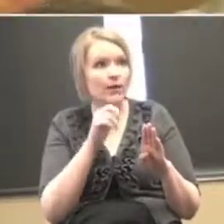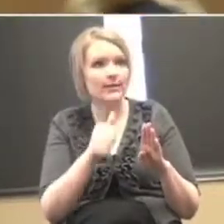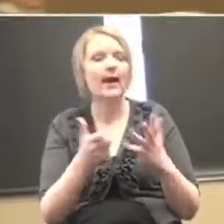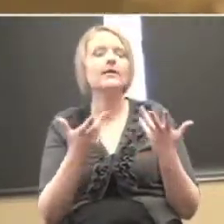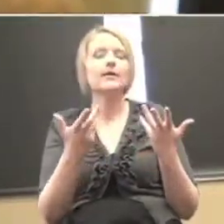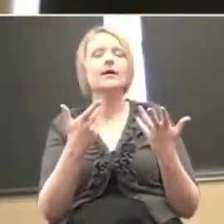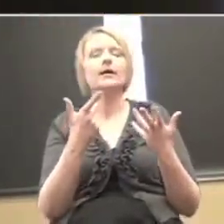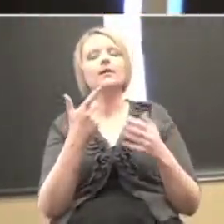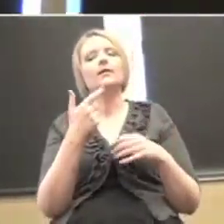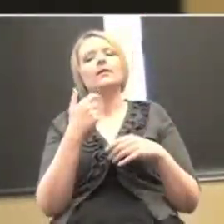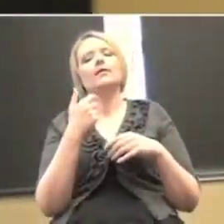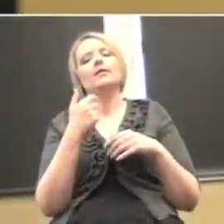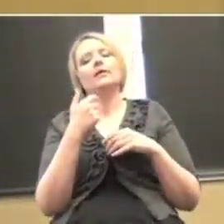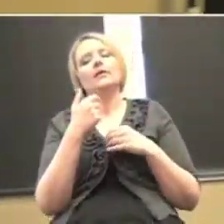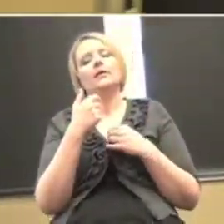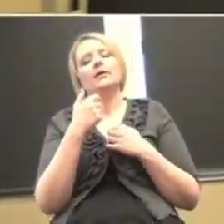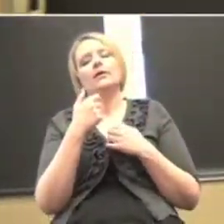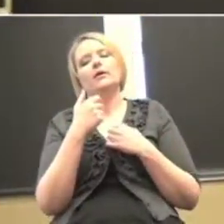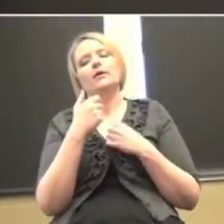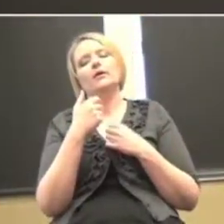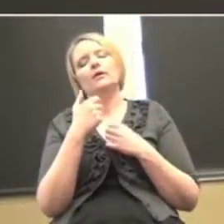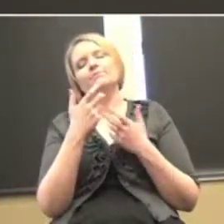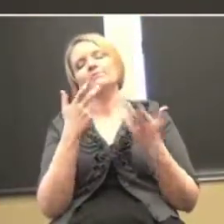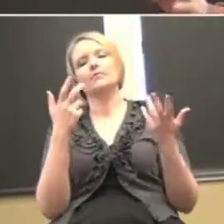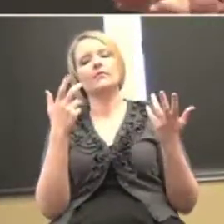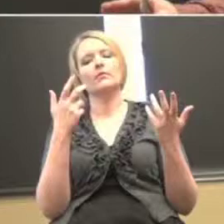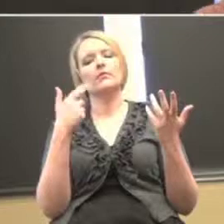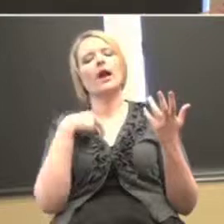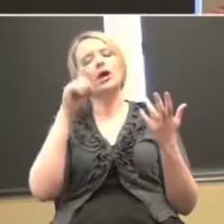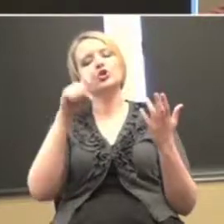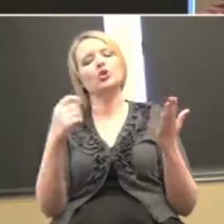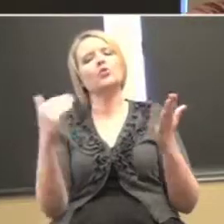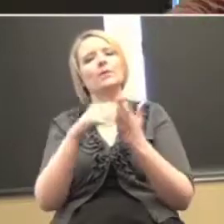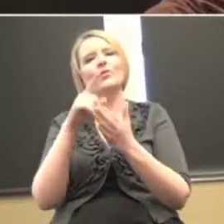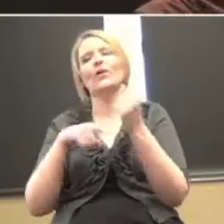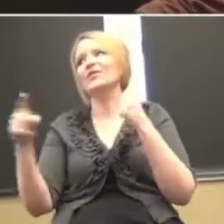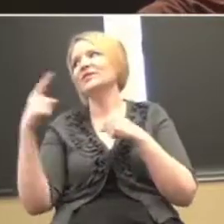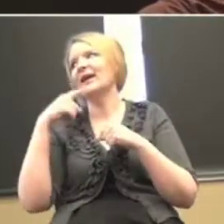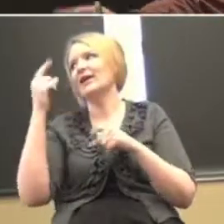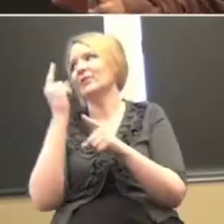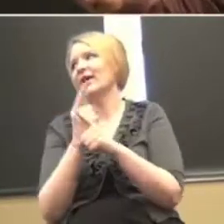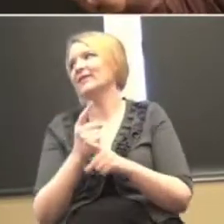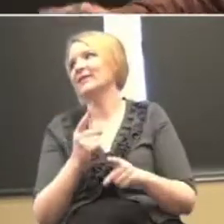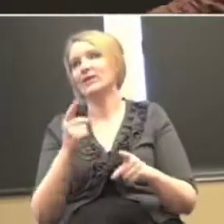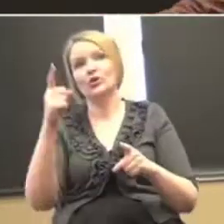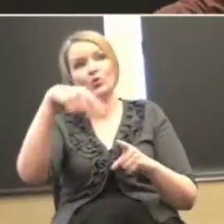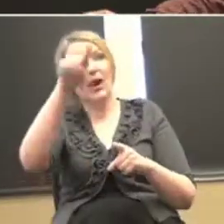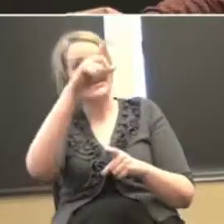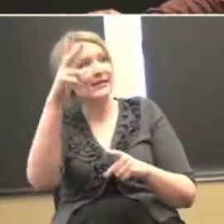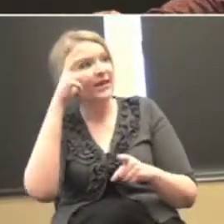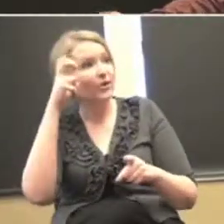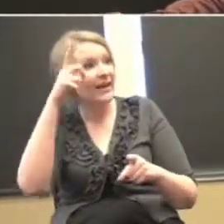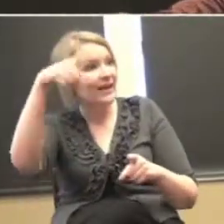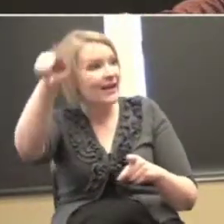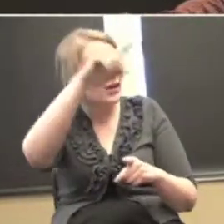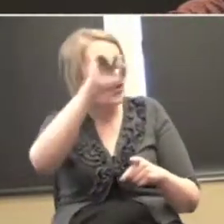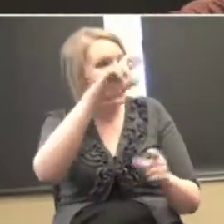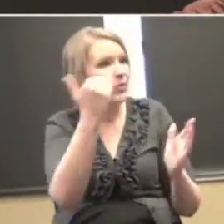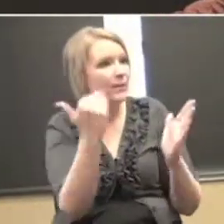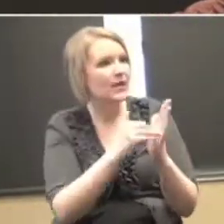I stop at almost any, I should be repeating what they're saying, shouldn't I? Are you hearing this or do I need to repeat it?